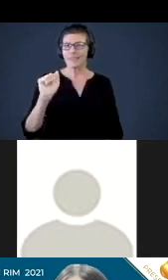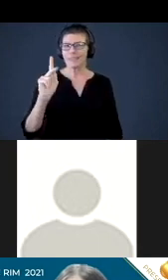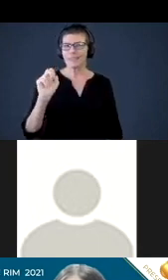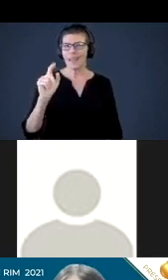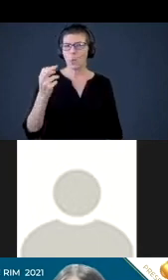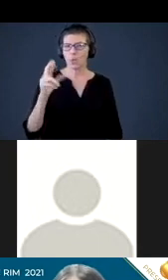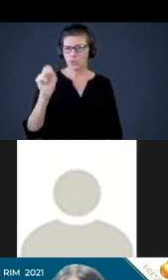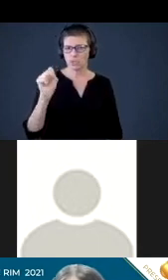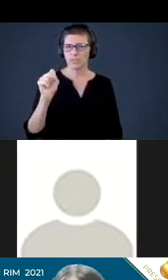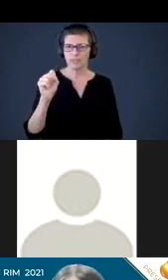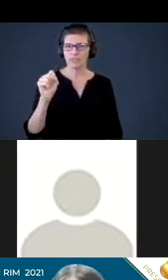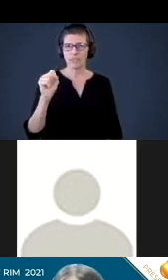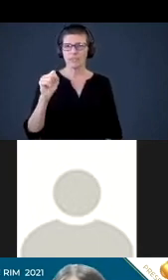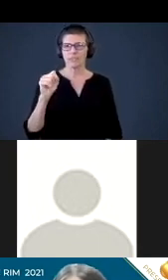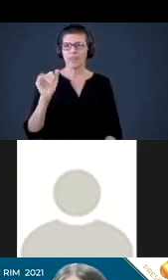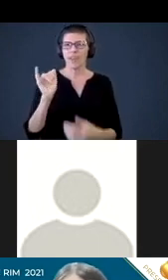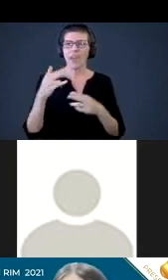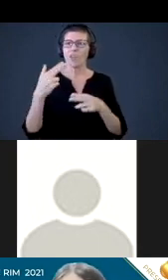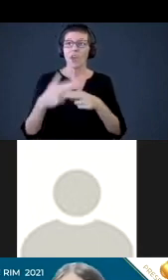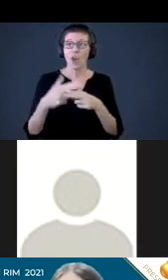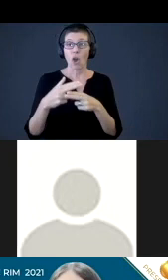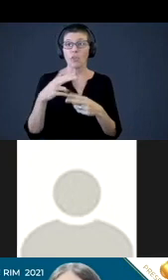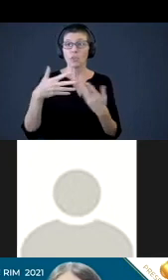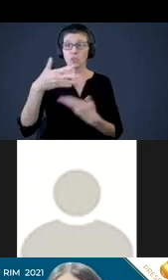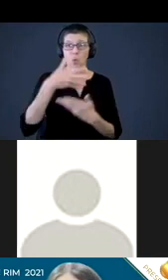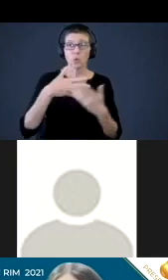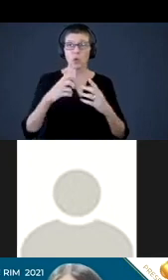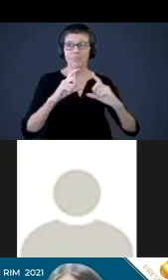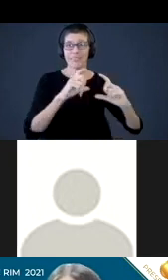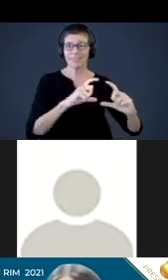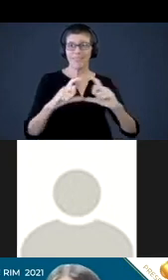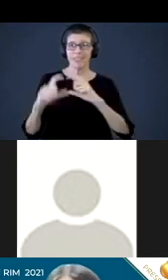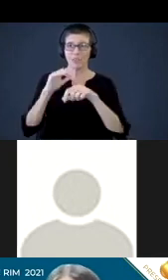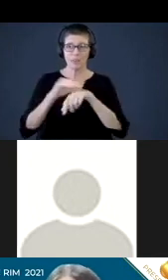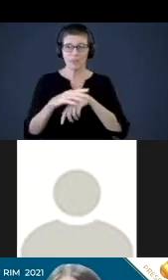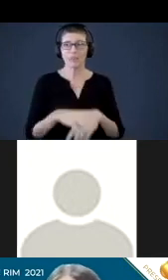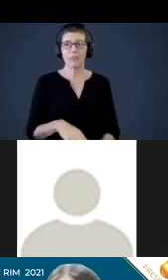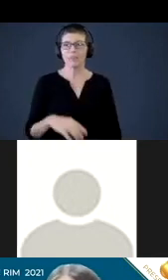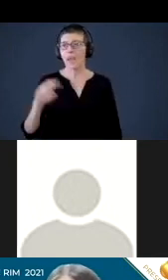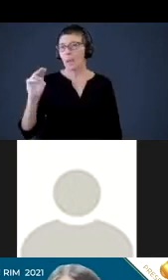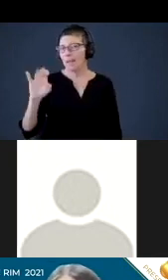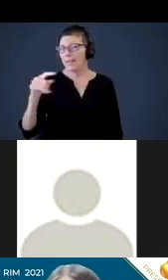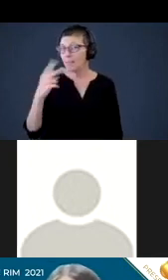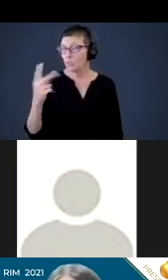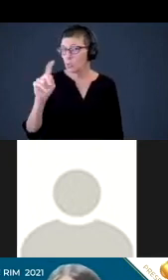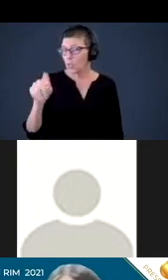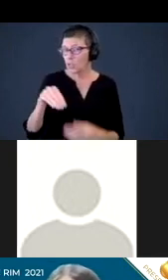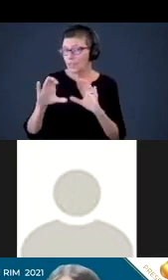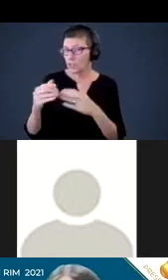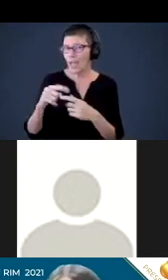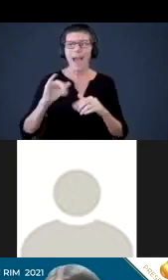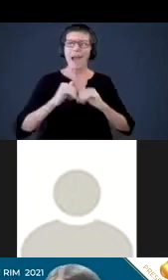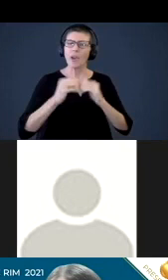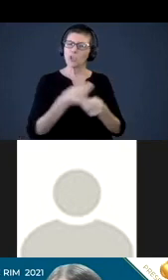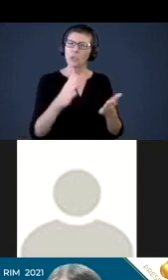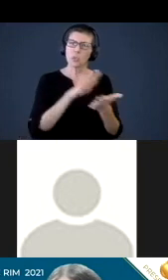we call the social spheres of influence. And there are two questions in the chat. How do you distribute to schools and teachers